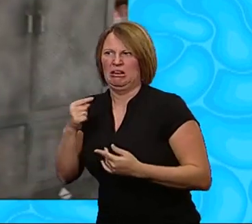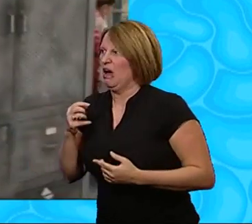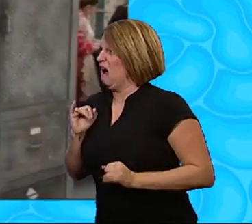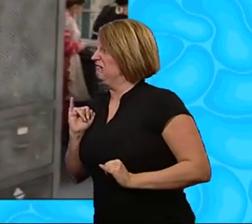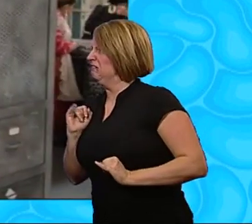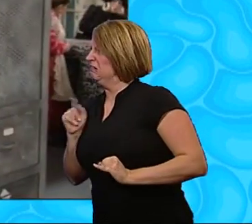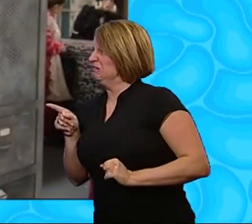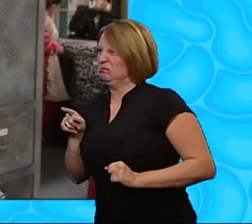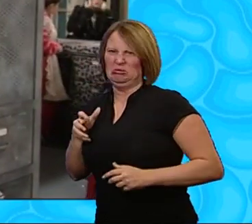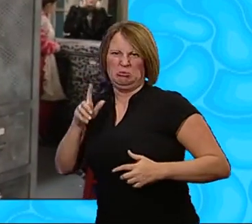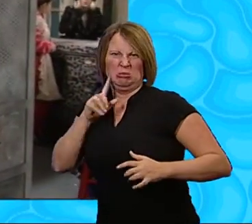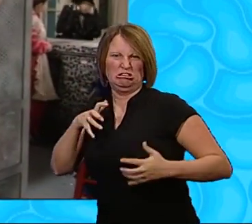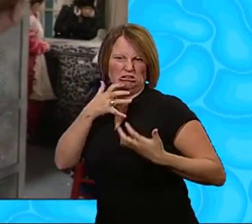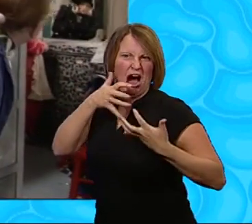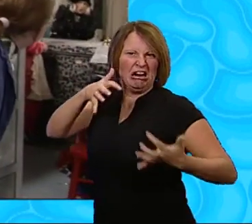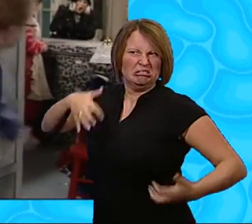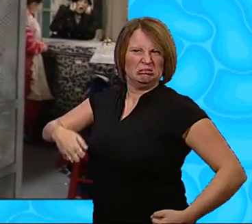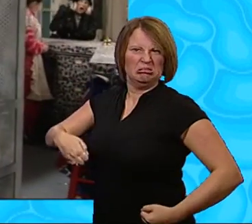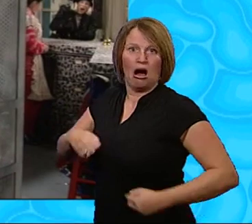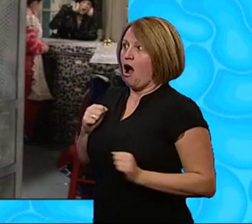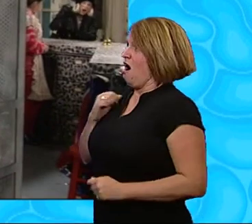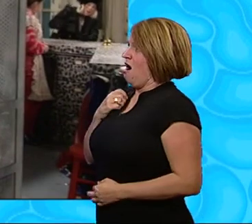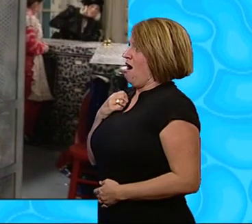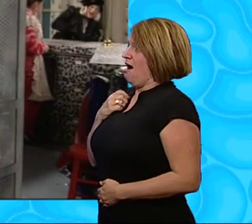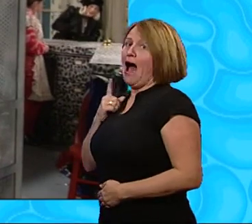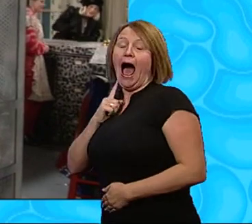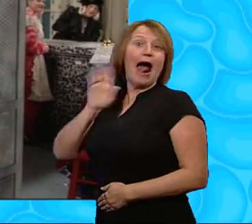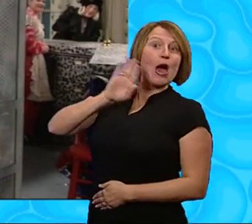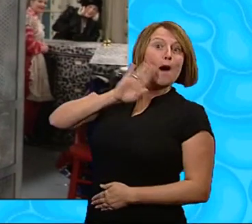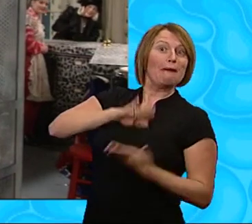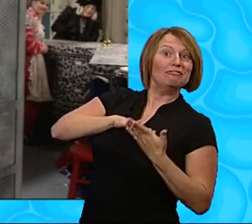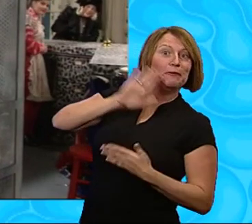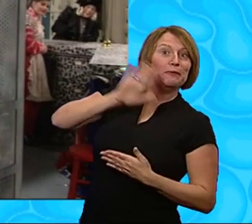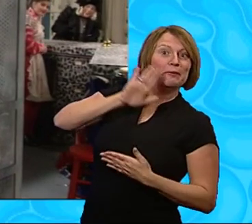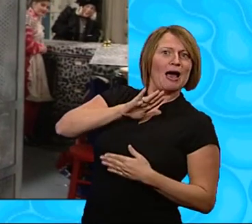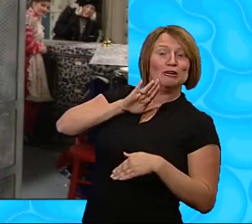an absolute dragon Ah! Melvin!